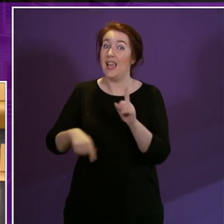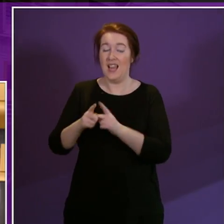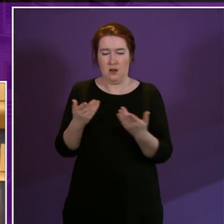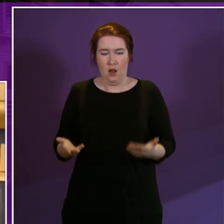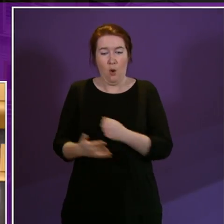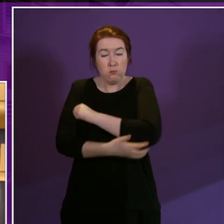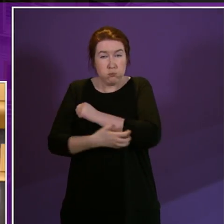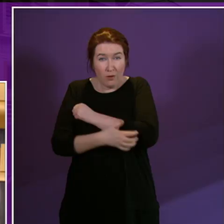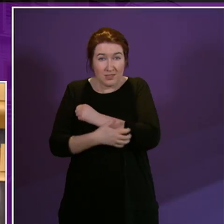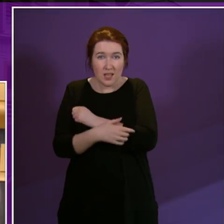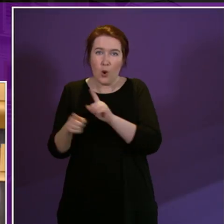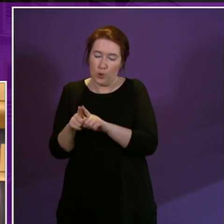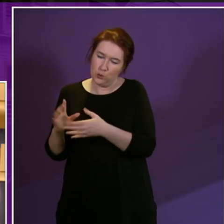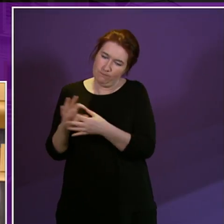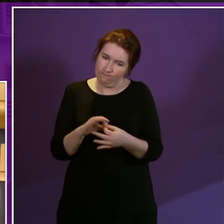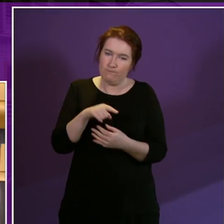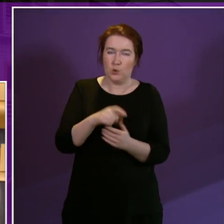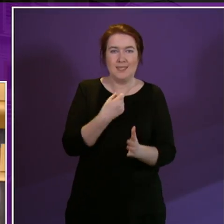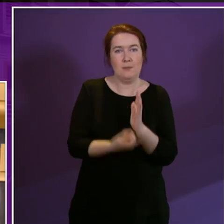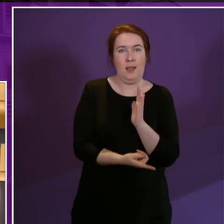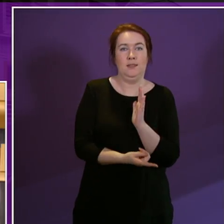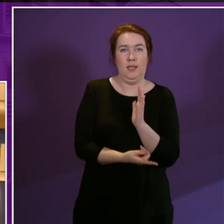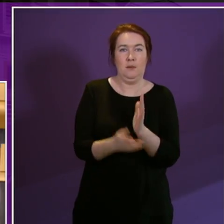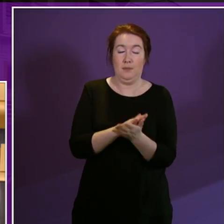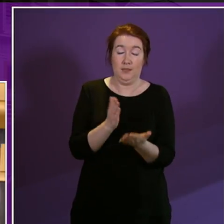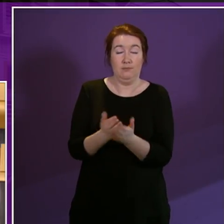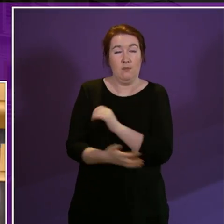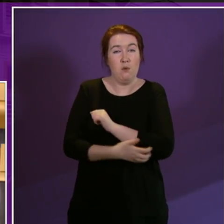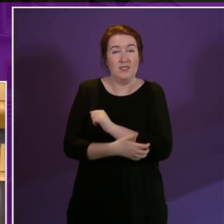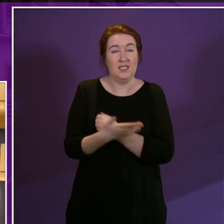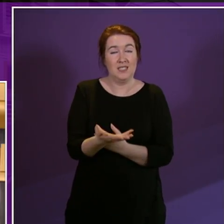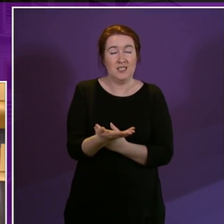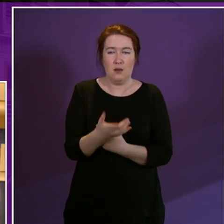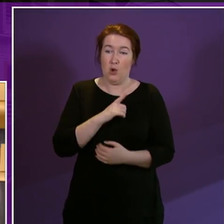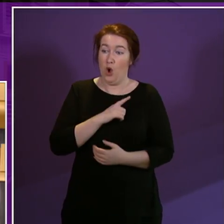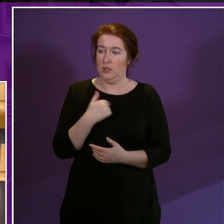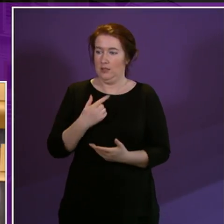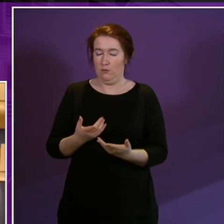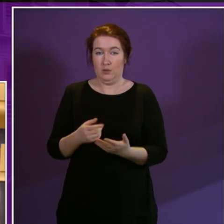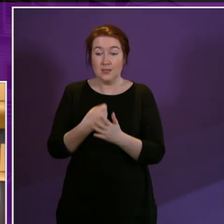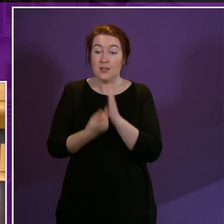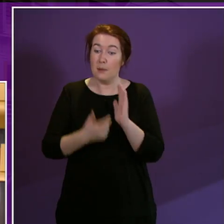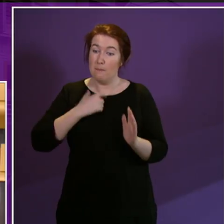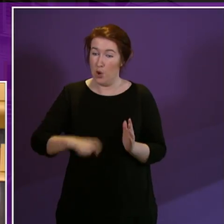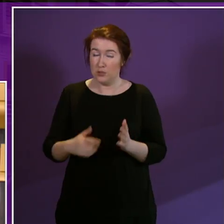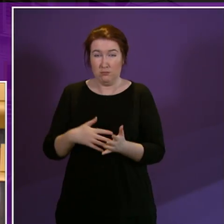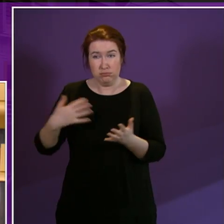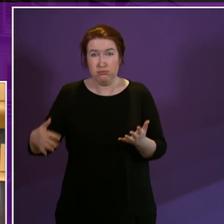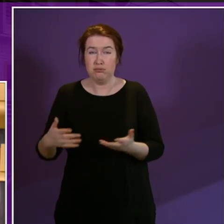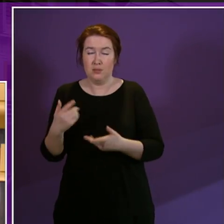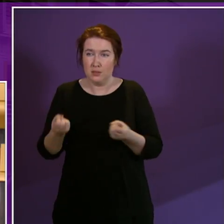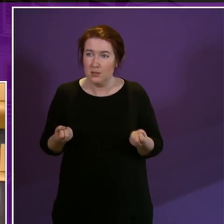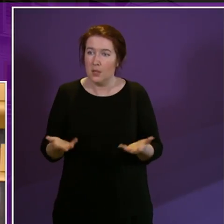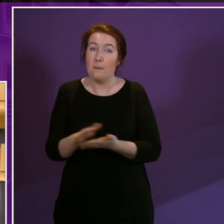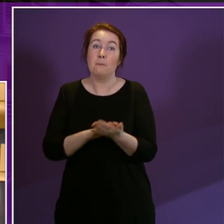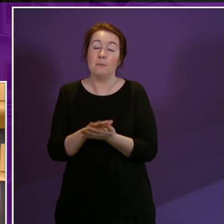also increasingly linked with disability. Due to the higher costs of being disabled, half of people in poverty